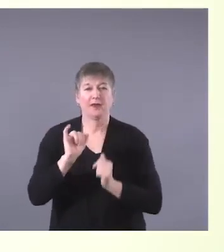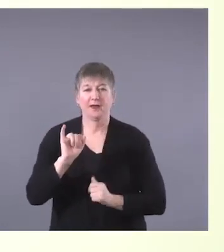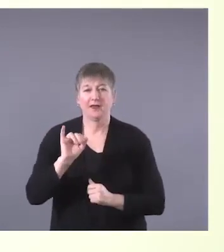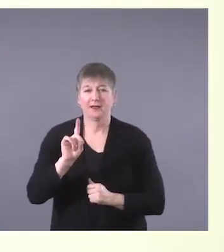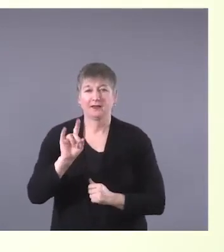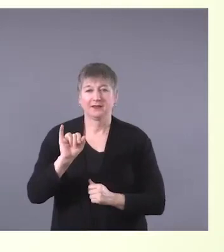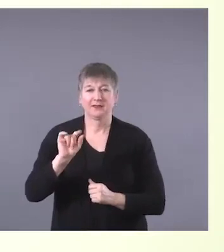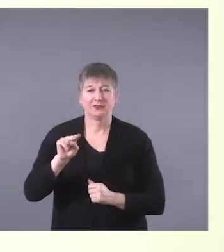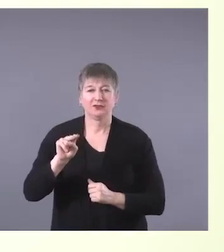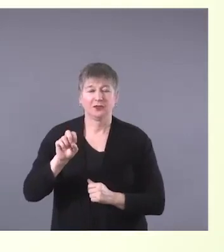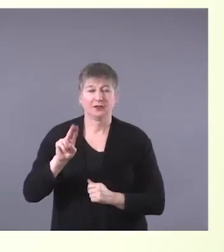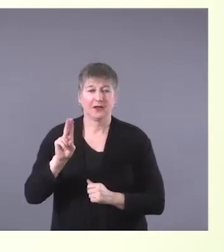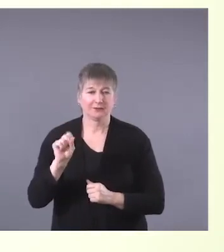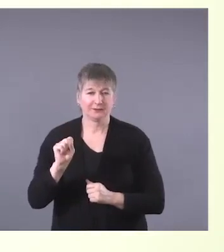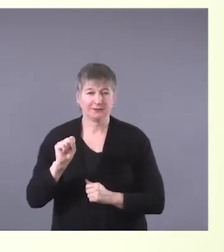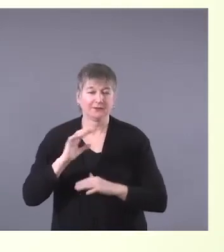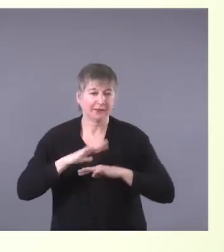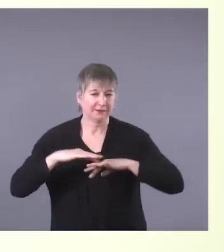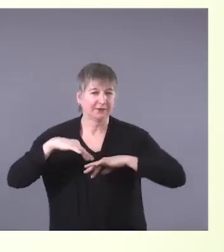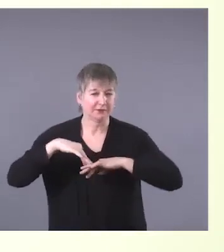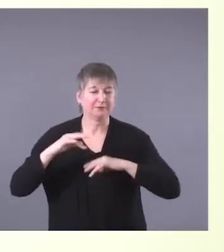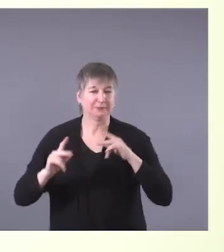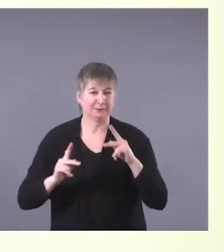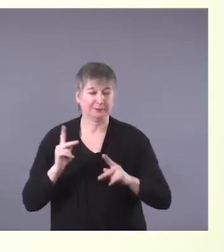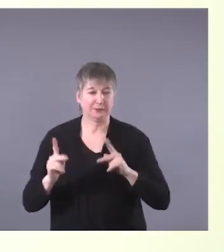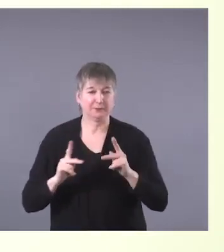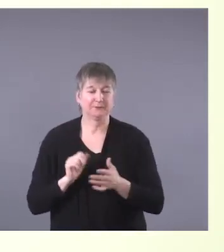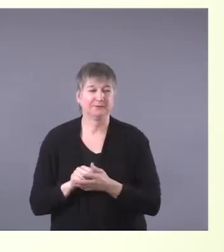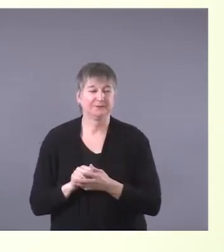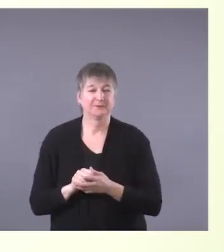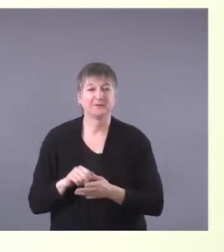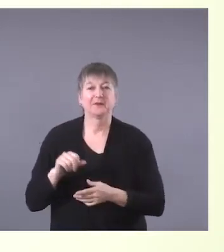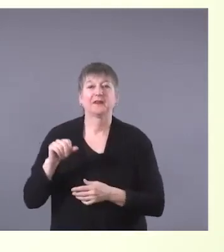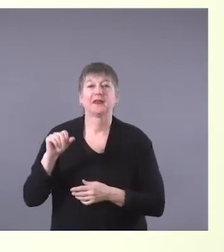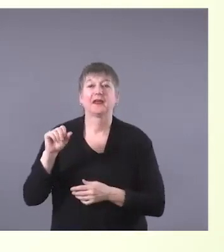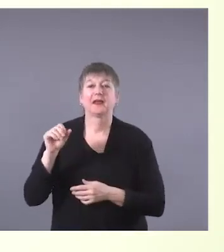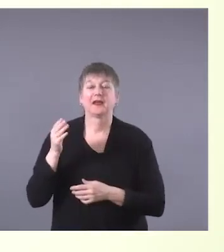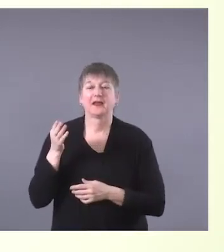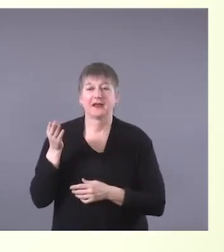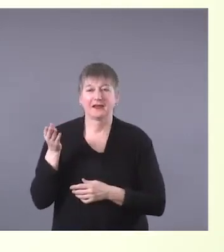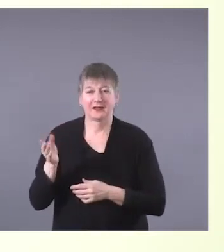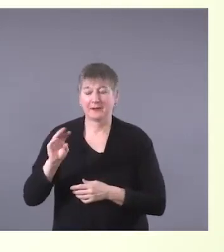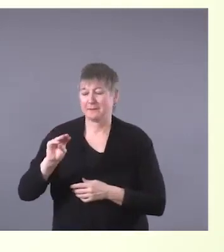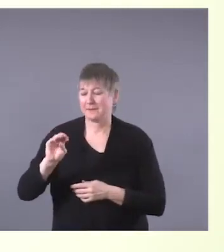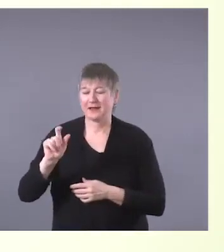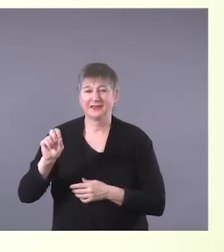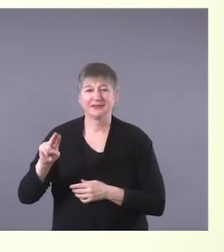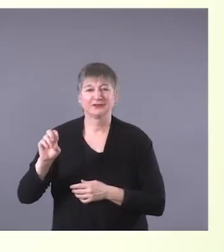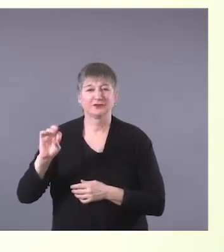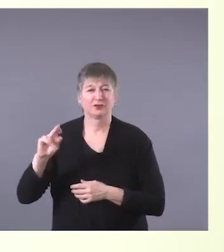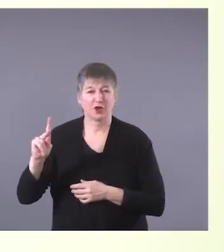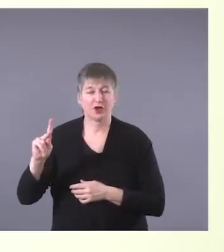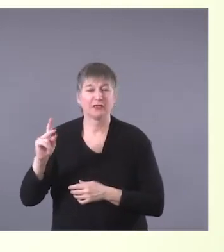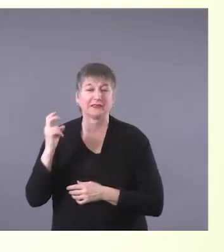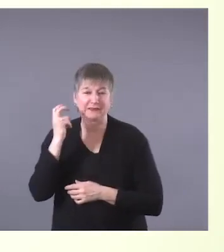Megan Stock is a registered speech language pathologist based out of Edmonton.